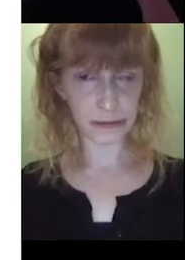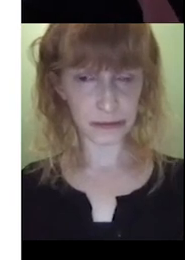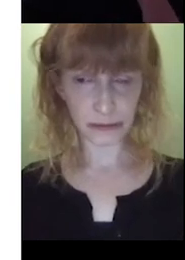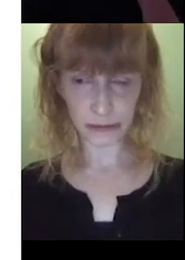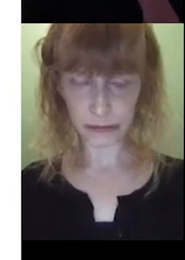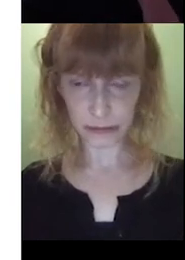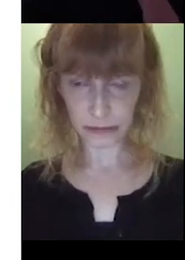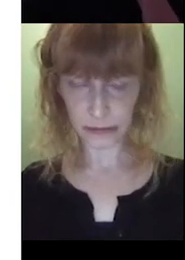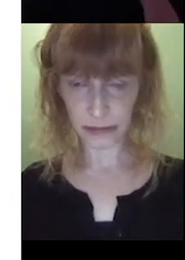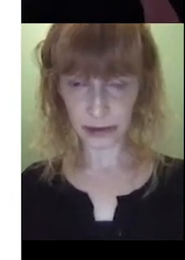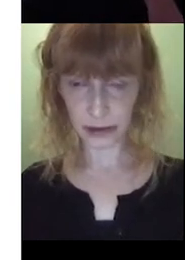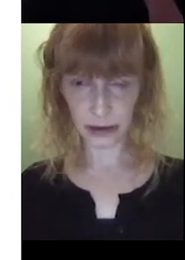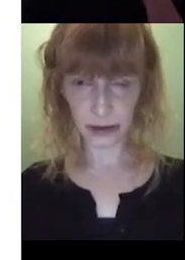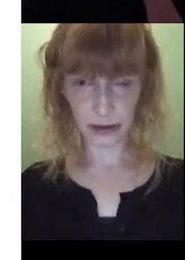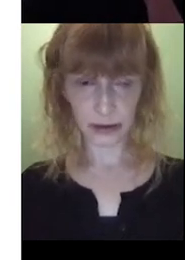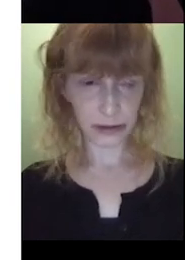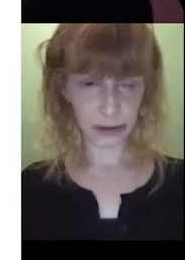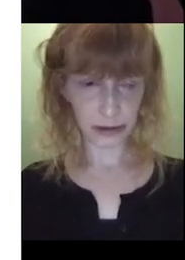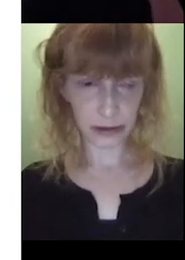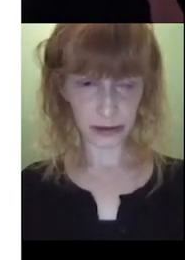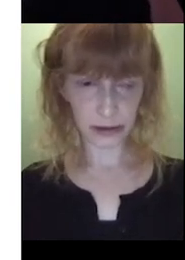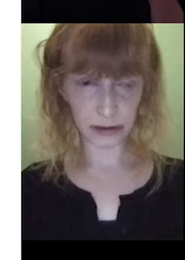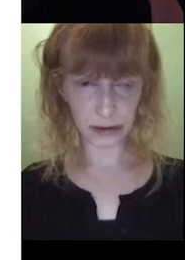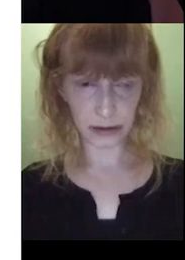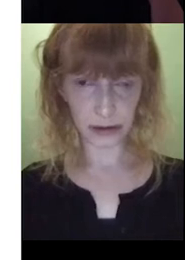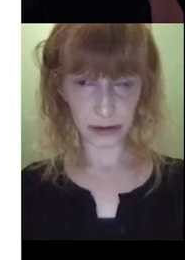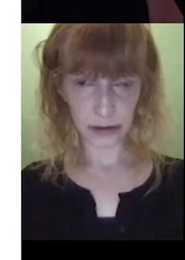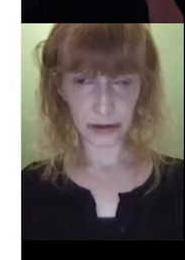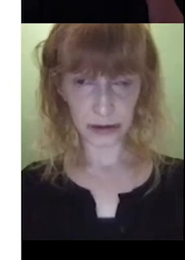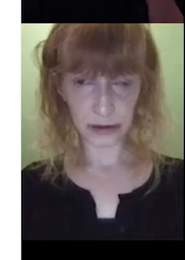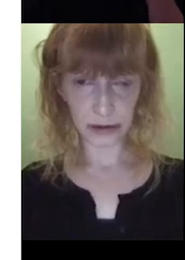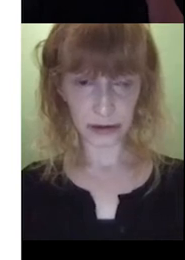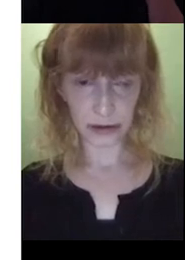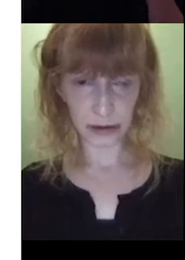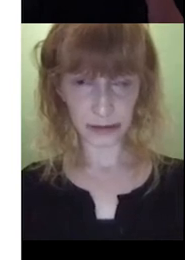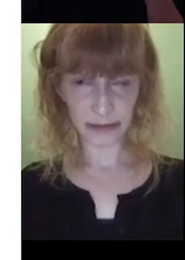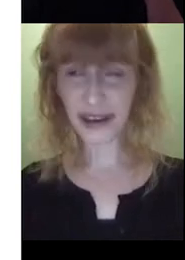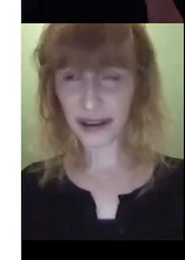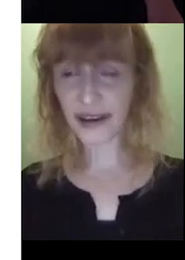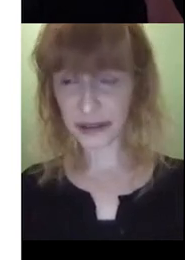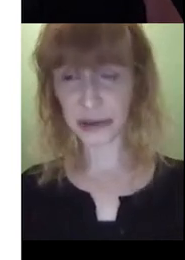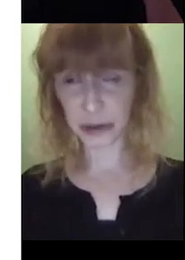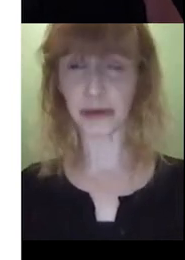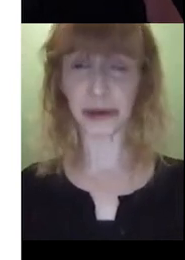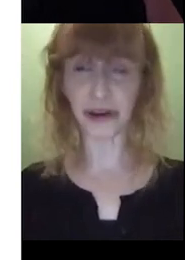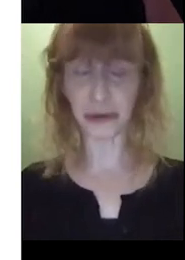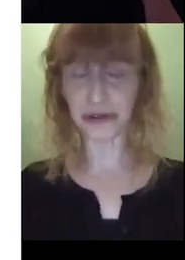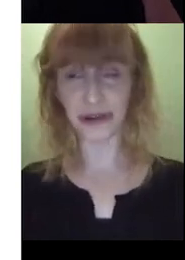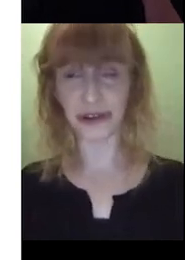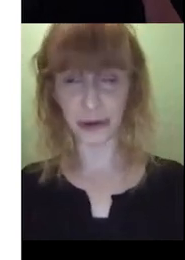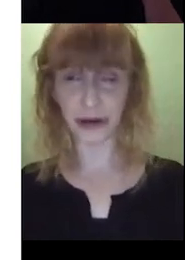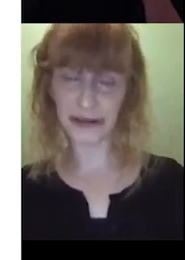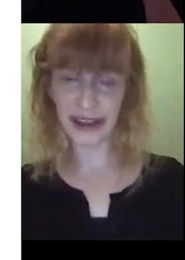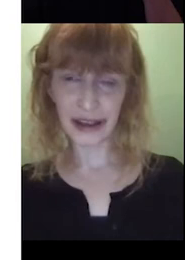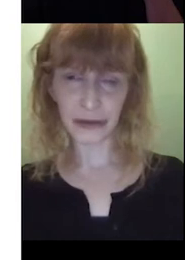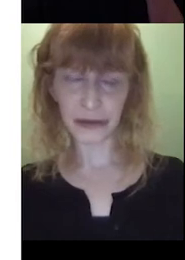Yeah, I was thinking maybe Naughty, Dinner, and Where. Yeah, I think that's probably what I would